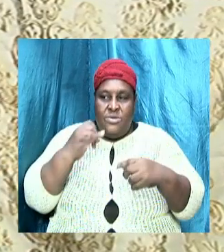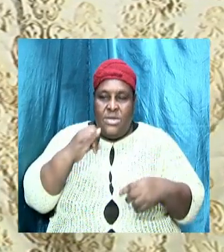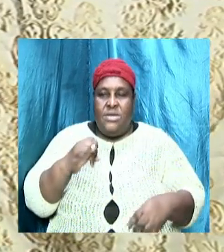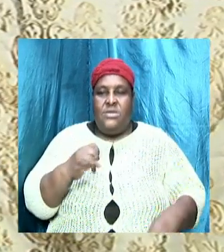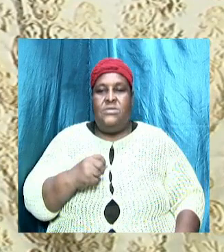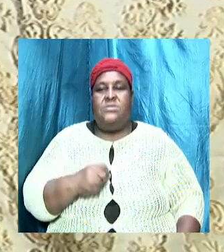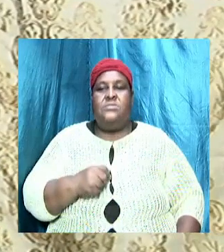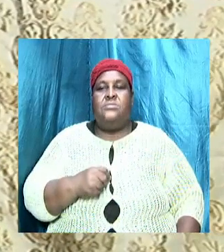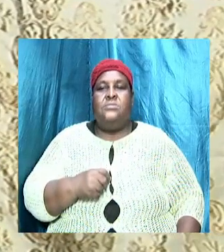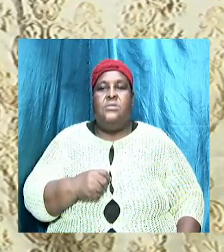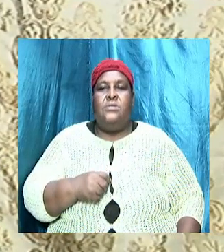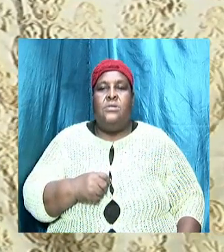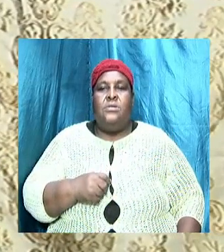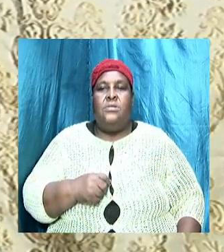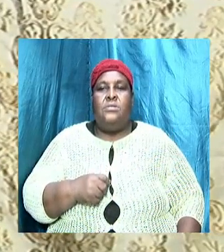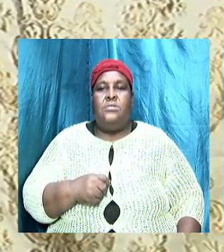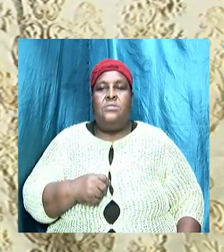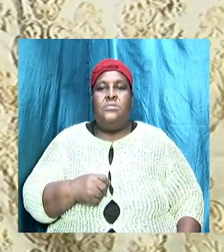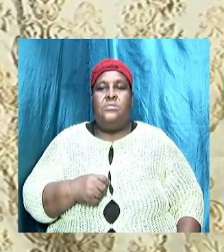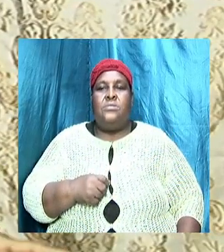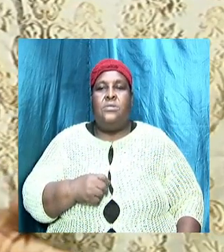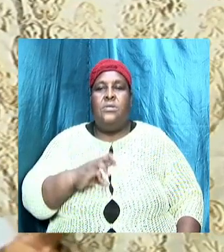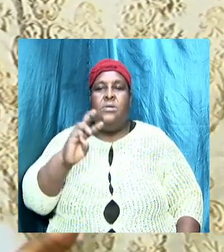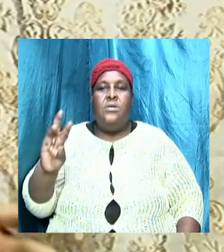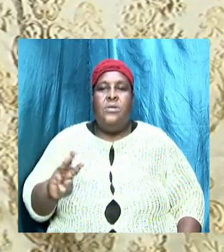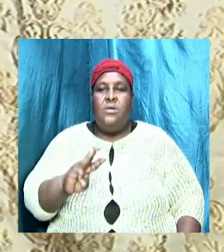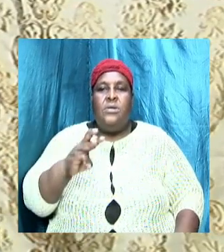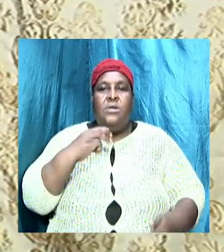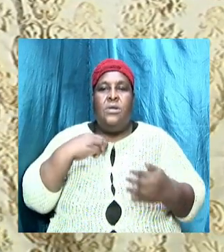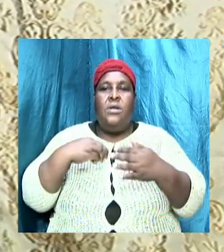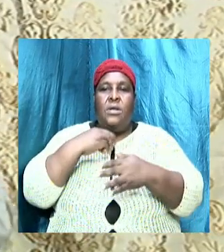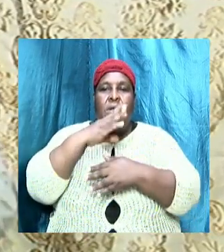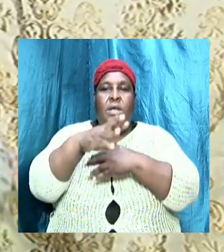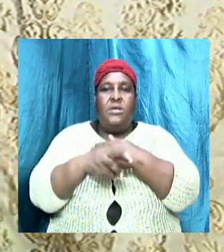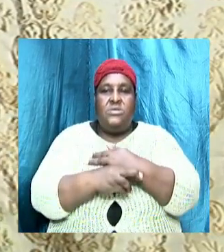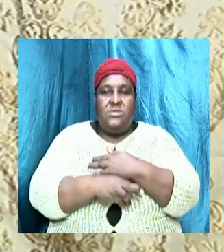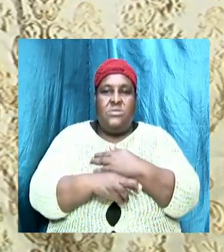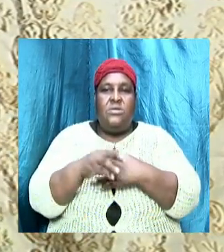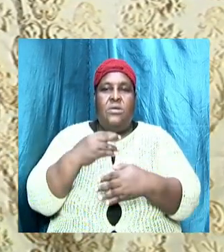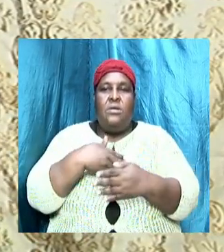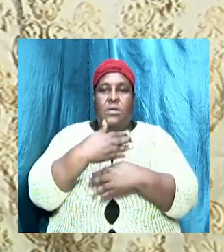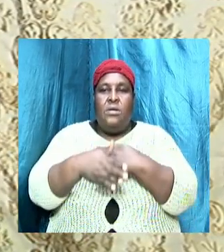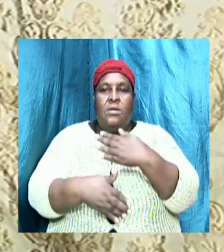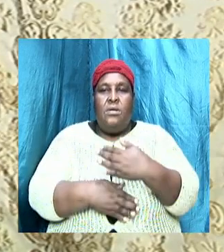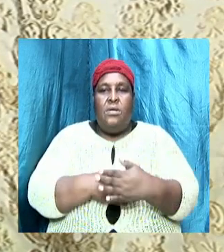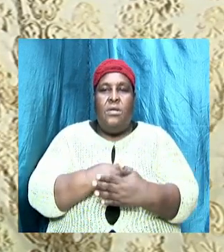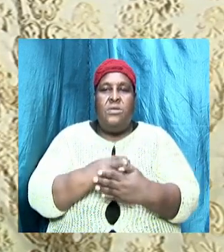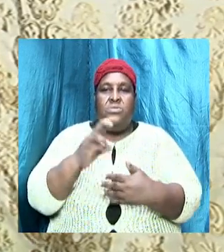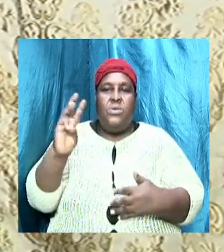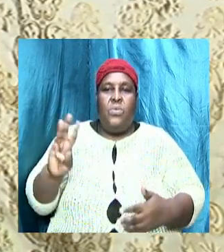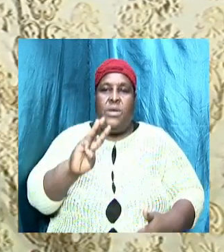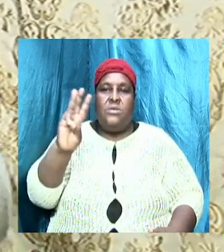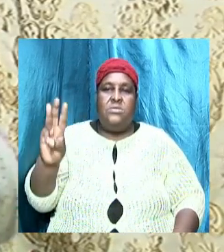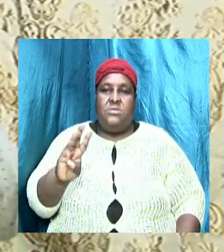apostles doctrine and I question the Lord God why go so basic we want to talk about some things and